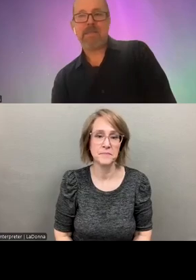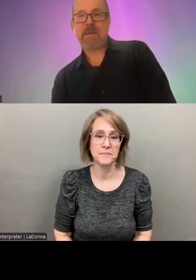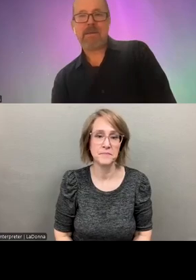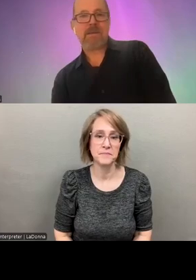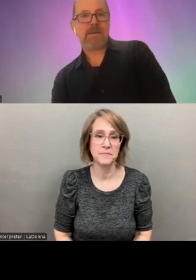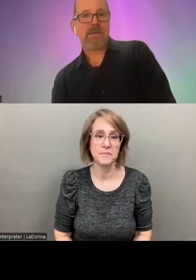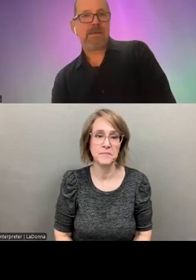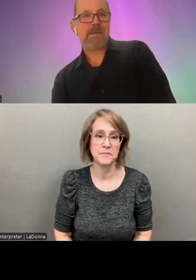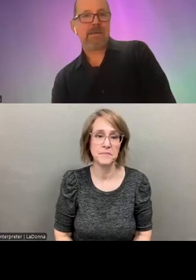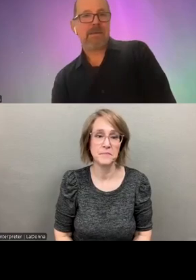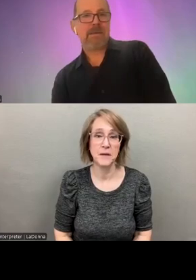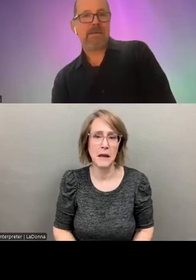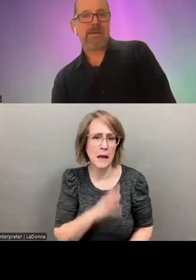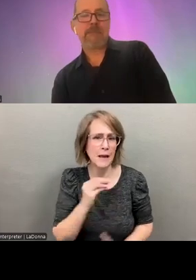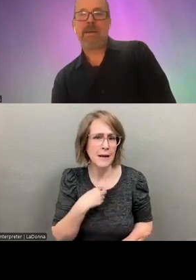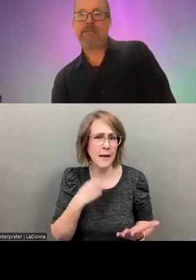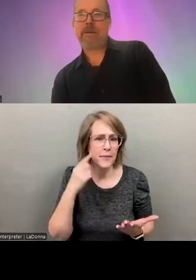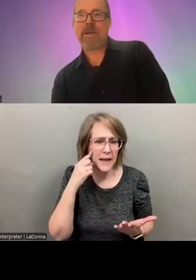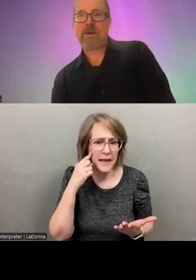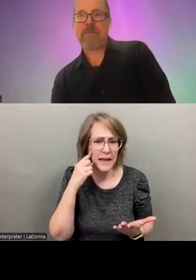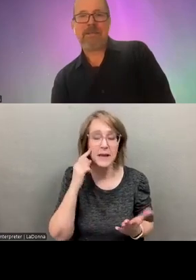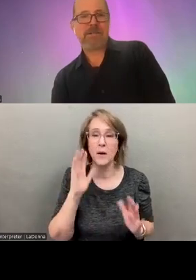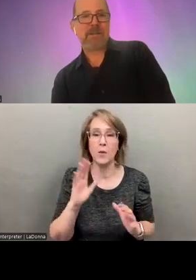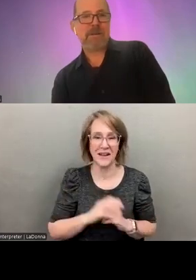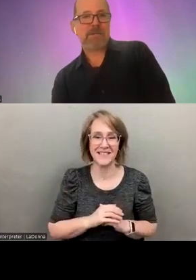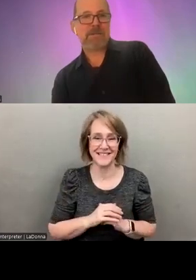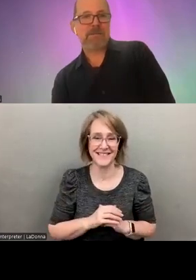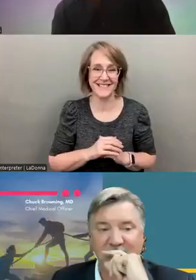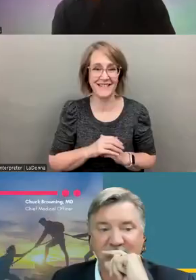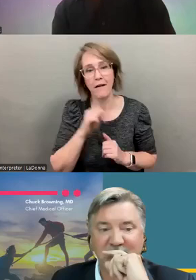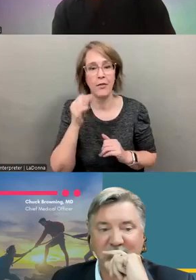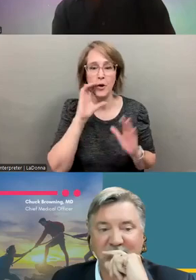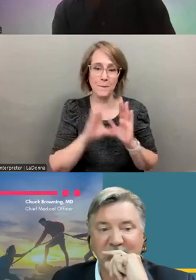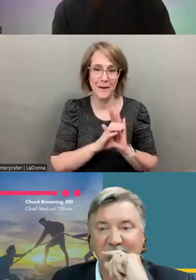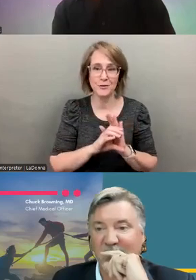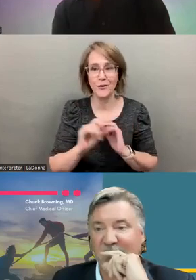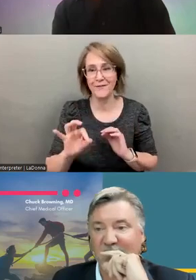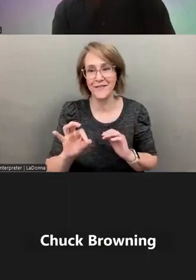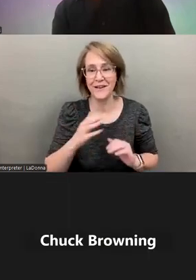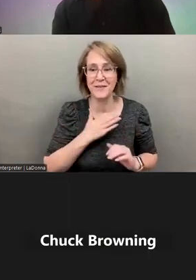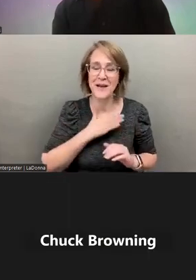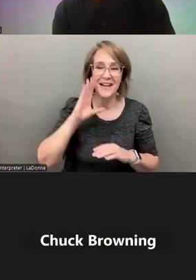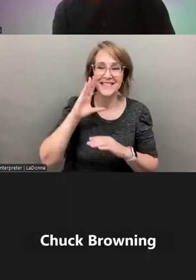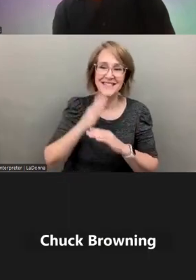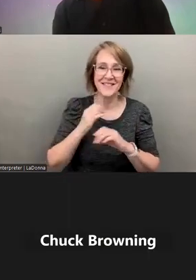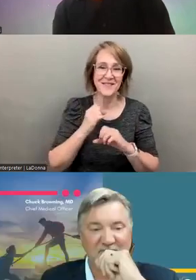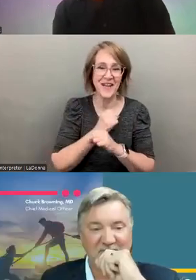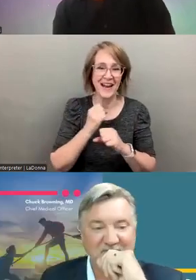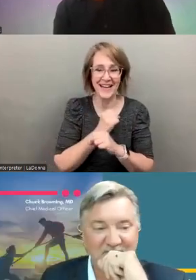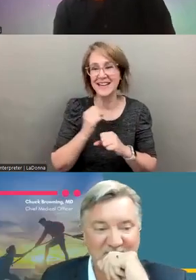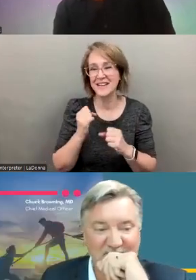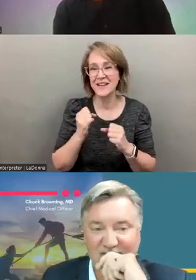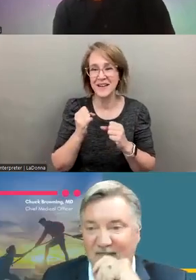And I think, uh, yeah, there we go. And there's another picture of, uh, of my son fighting forest fires.